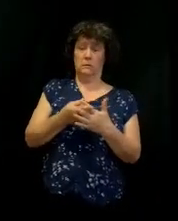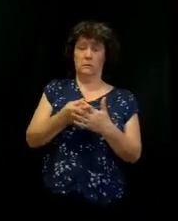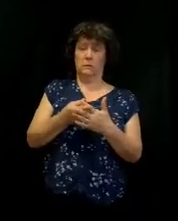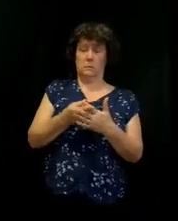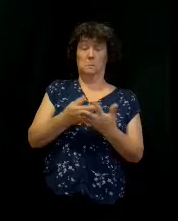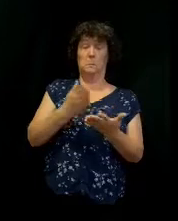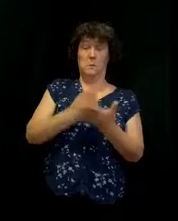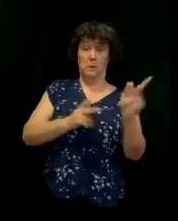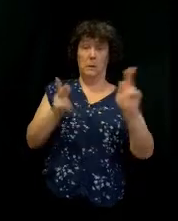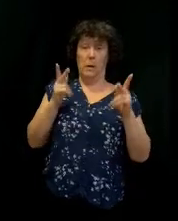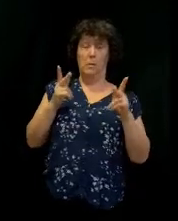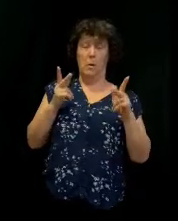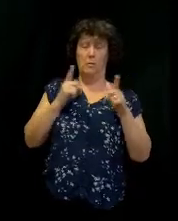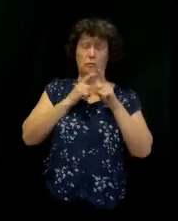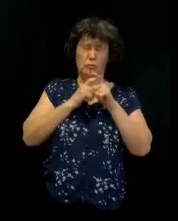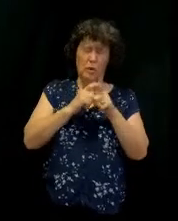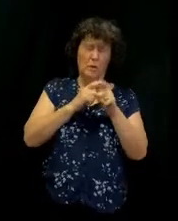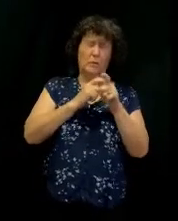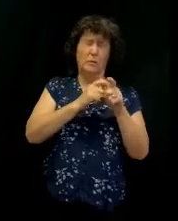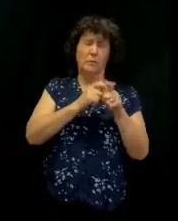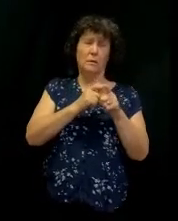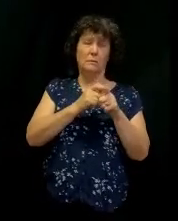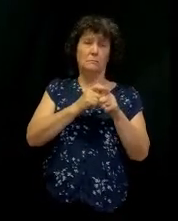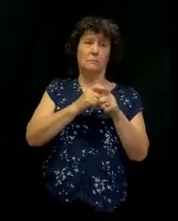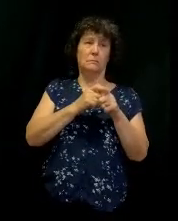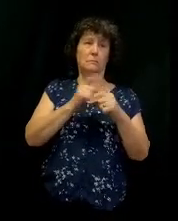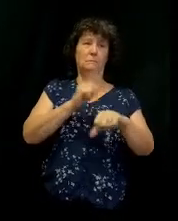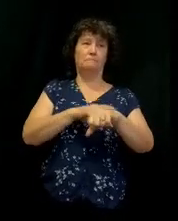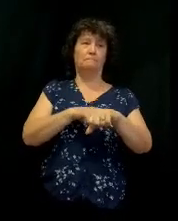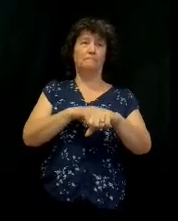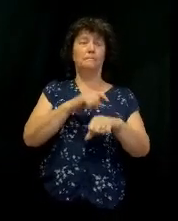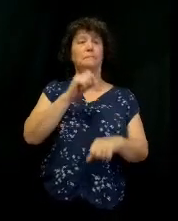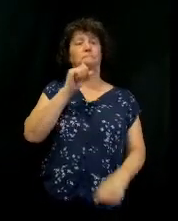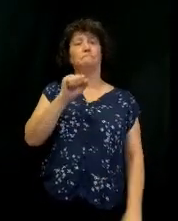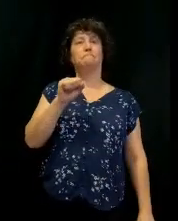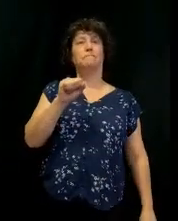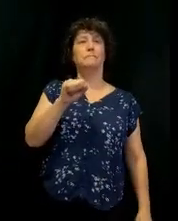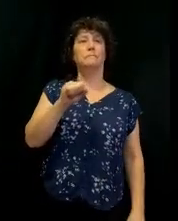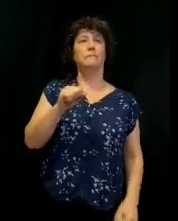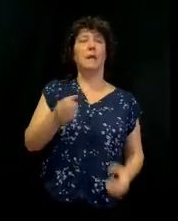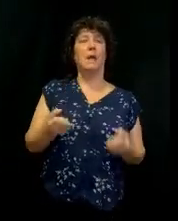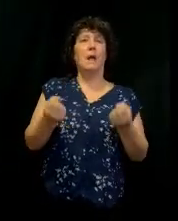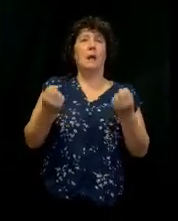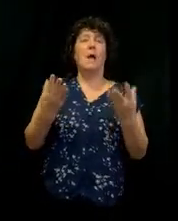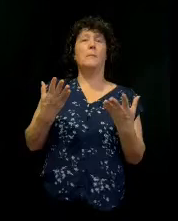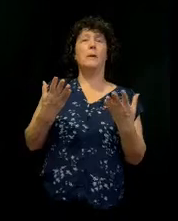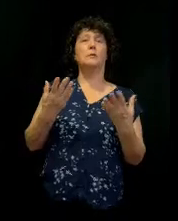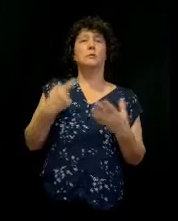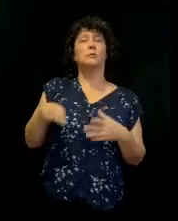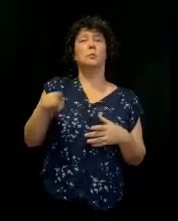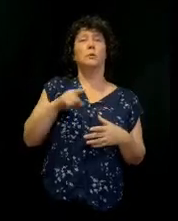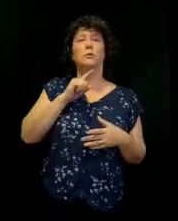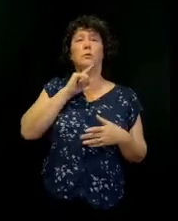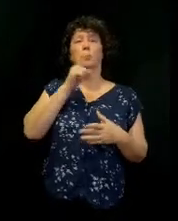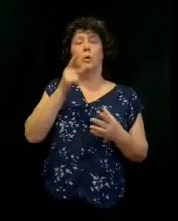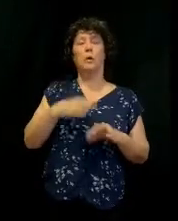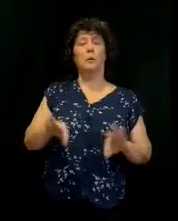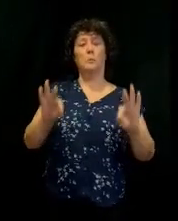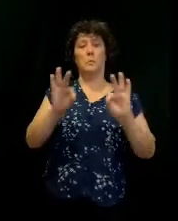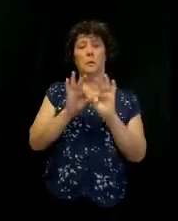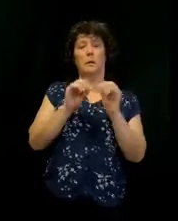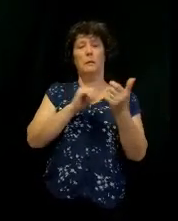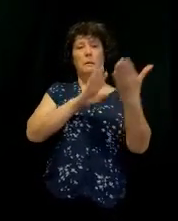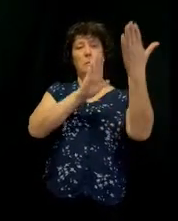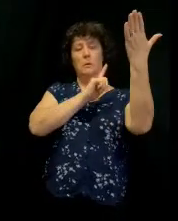But it's like, can I be hard? How much do we value the presence of the Lord?